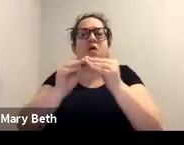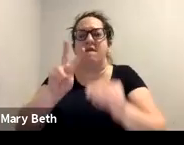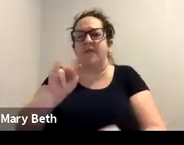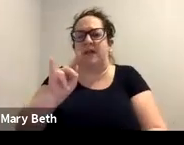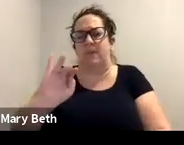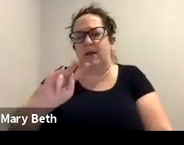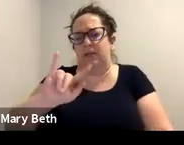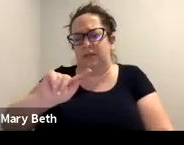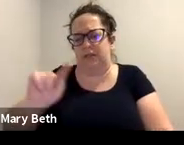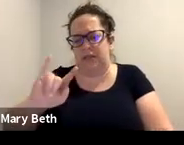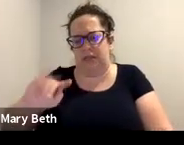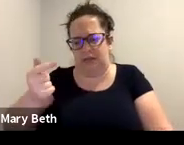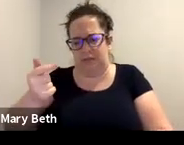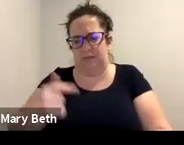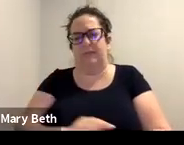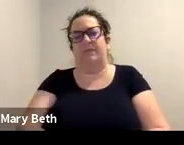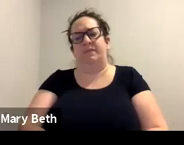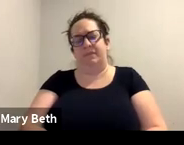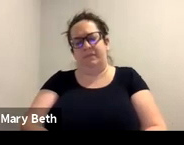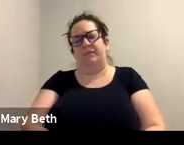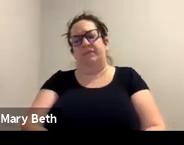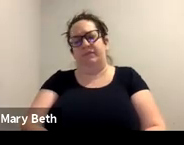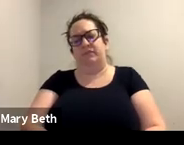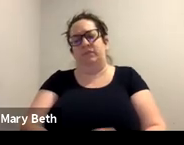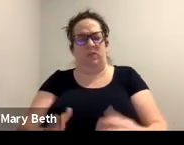legal context, um, to consider.